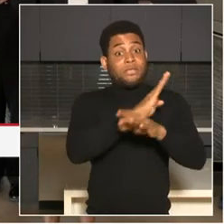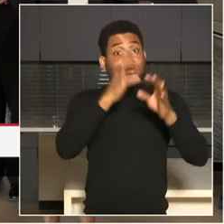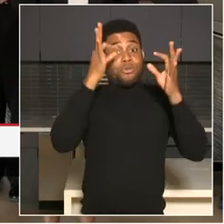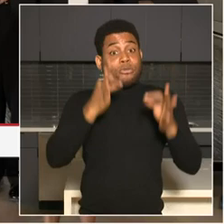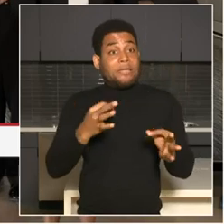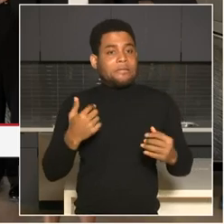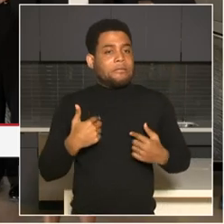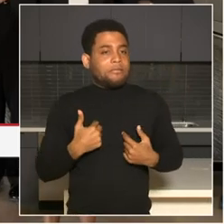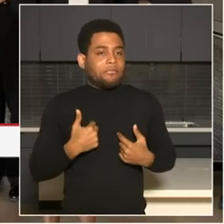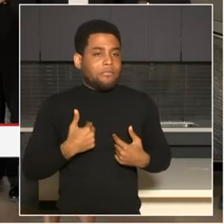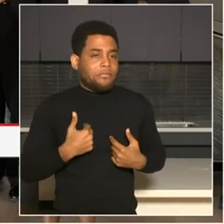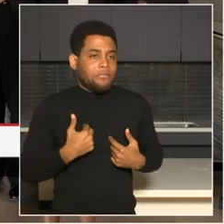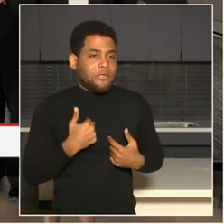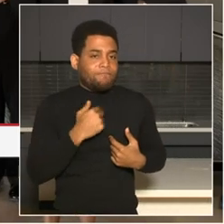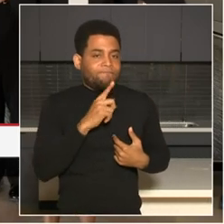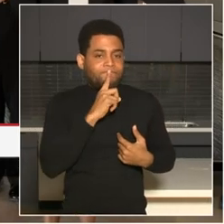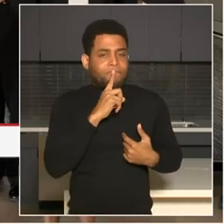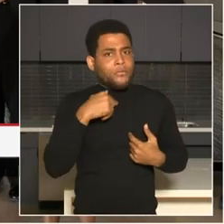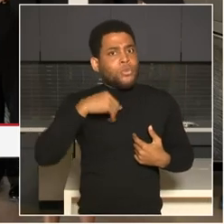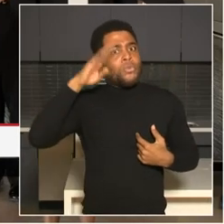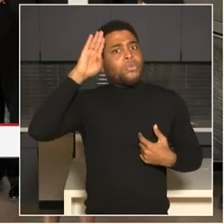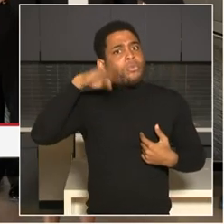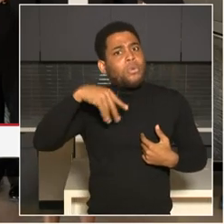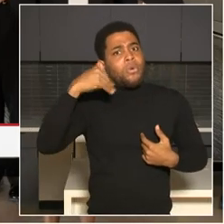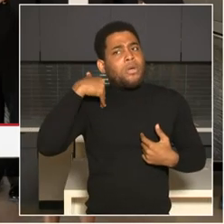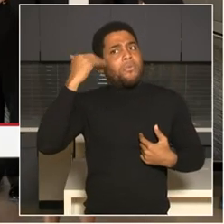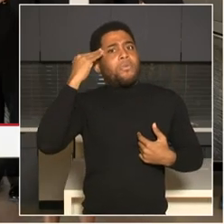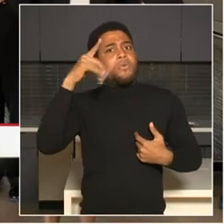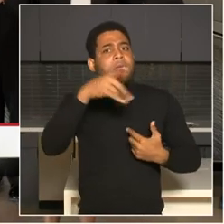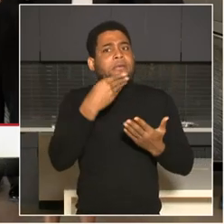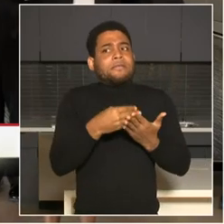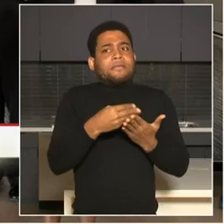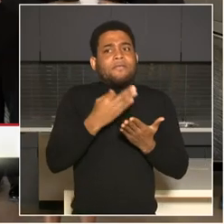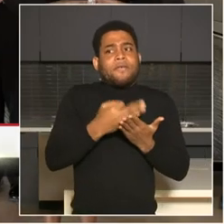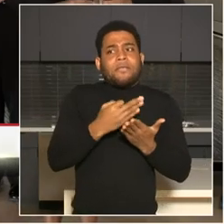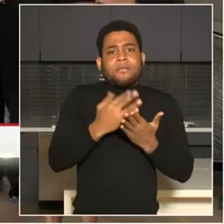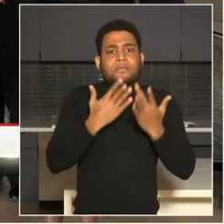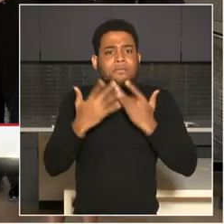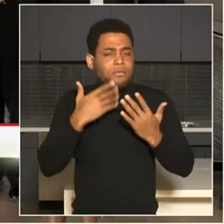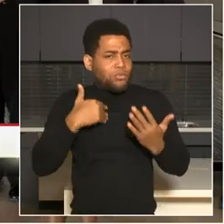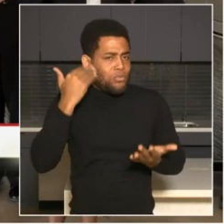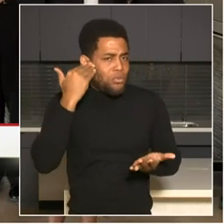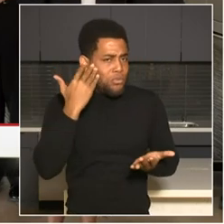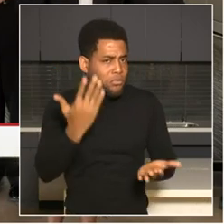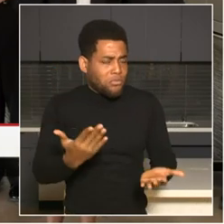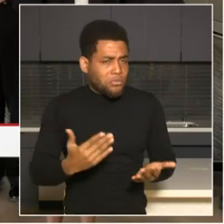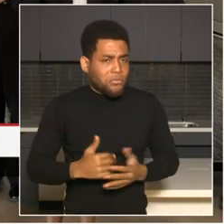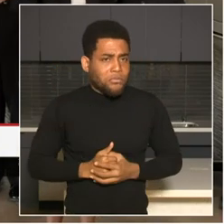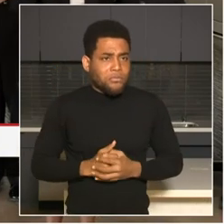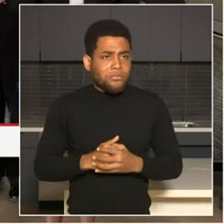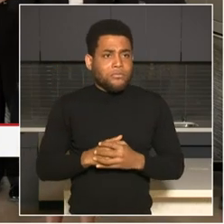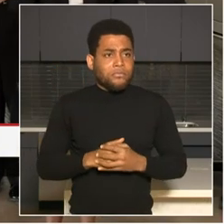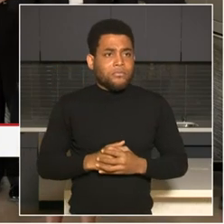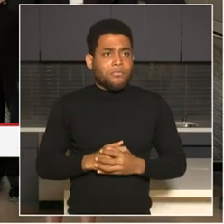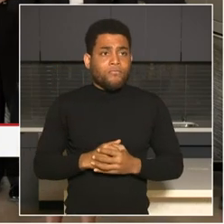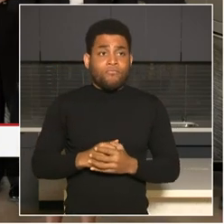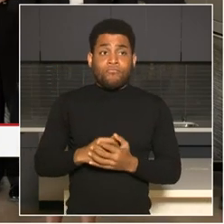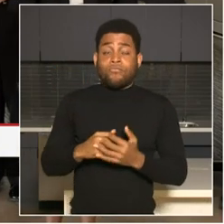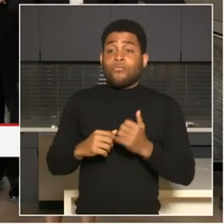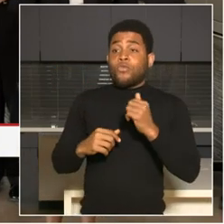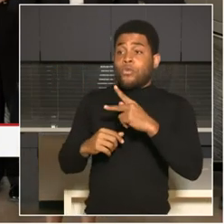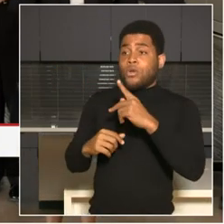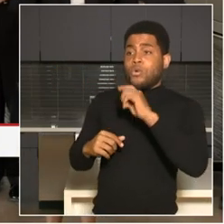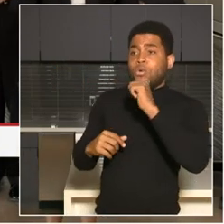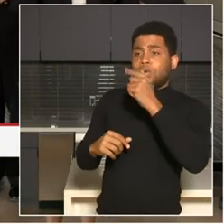financial issues. My other question is about the immunization enforcement and the parents who are finding themselves racing and